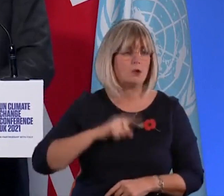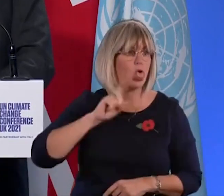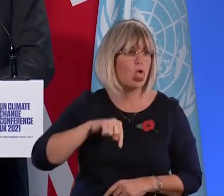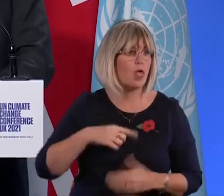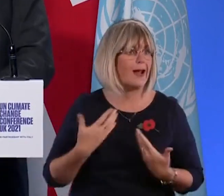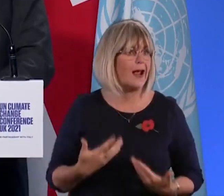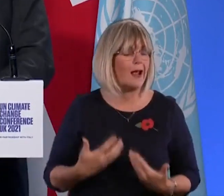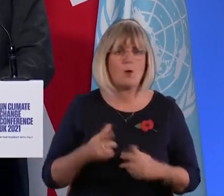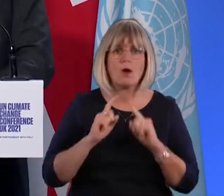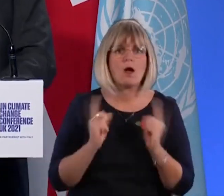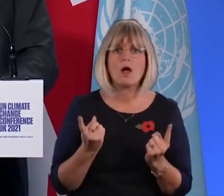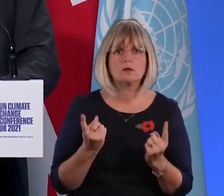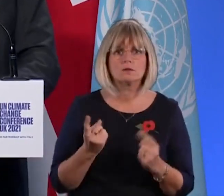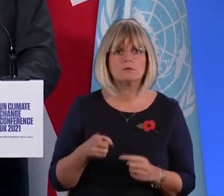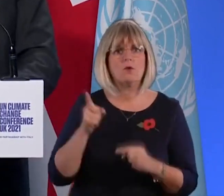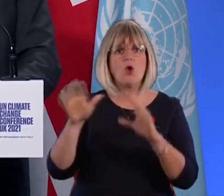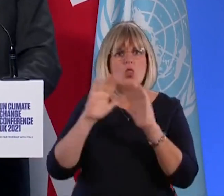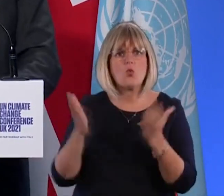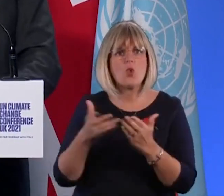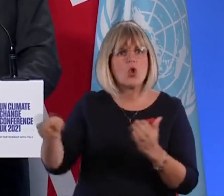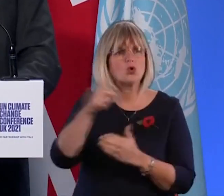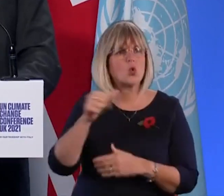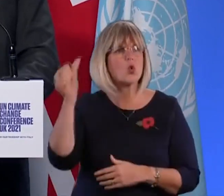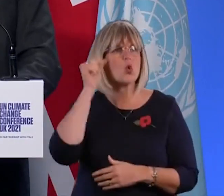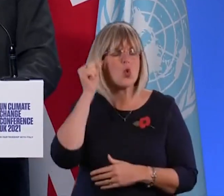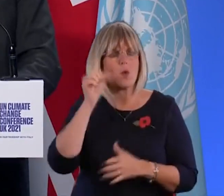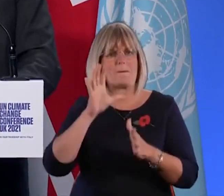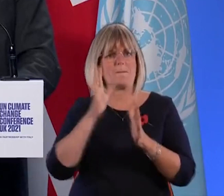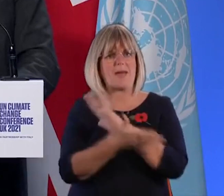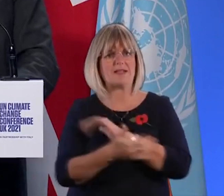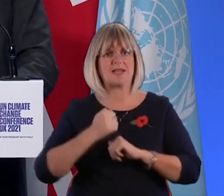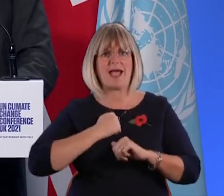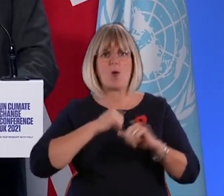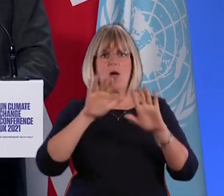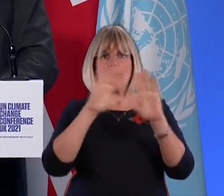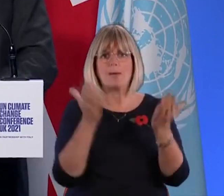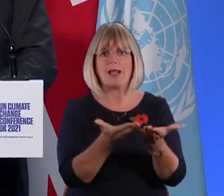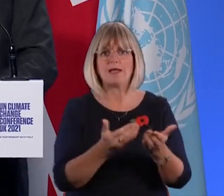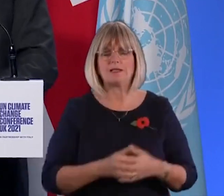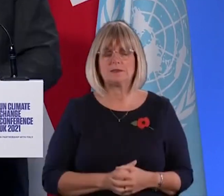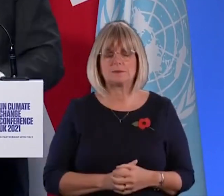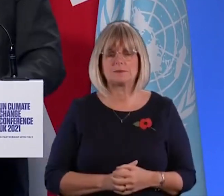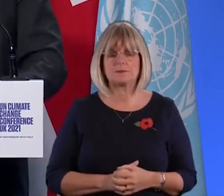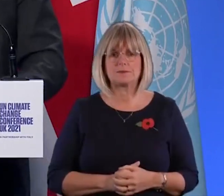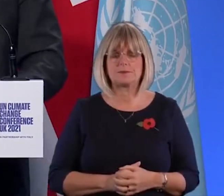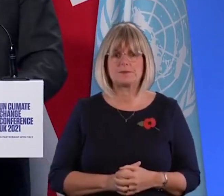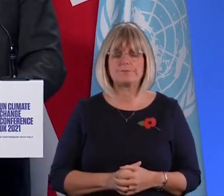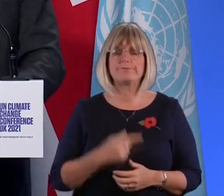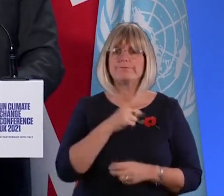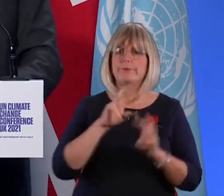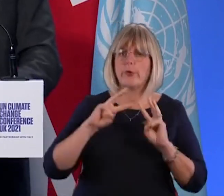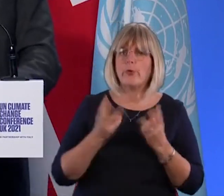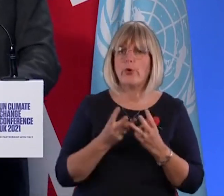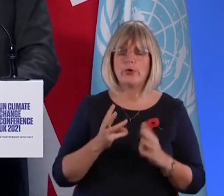planet is in. The world has heard leaders from every country, continent, stand here and acknowledge